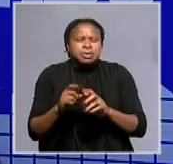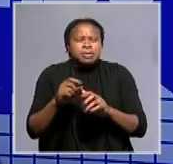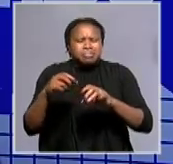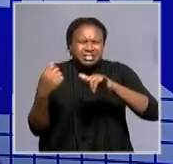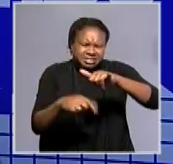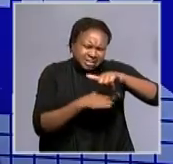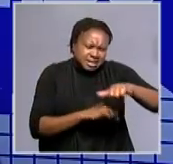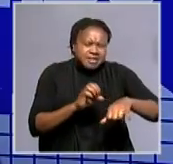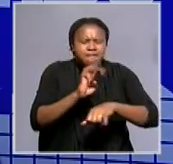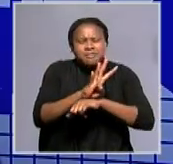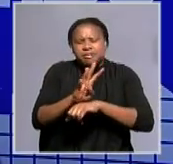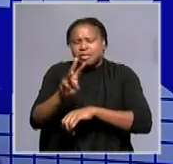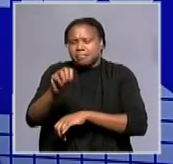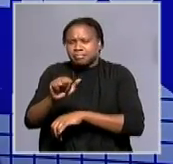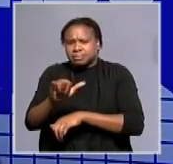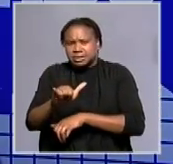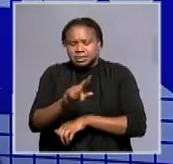on the 4th of May, 1978. you. Thank you.